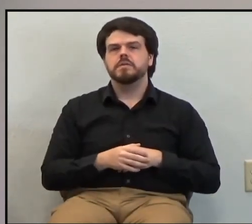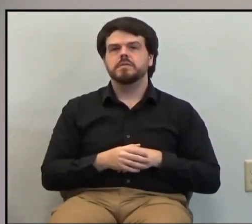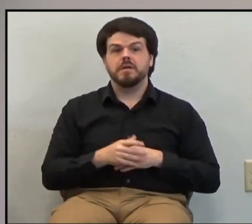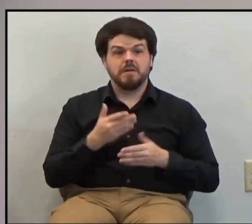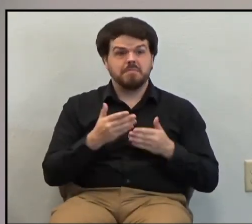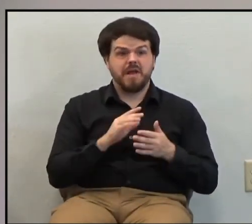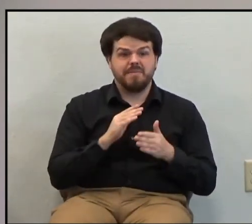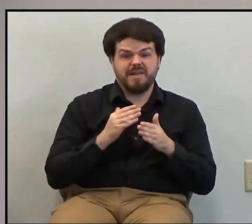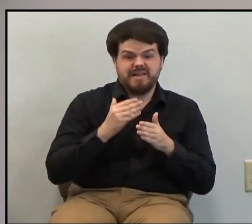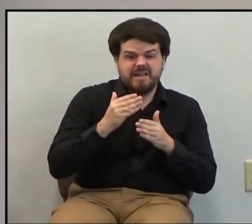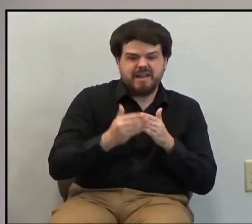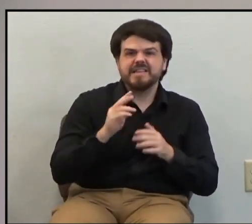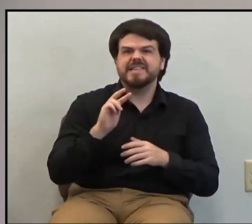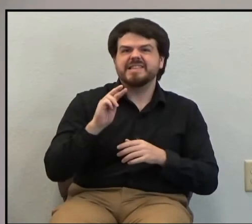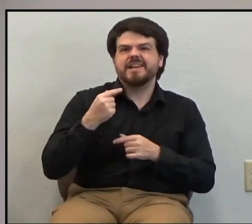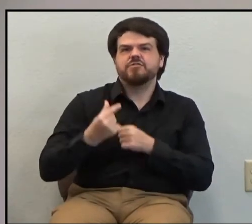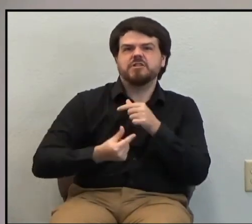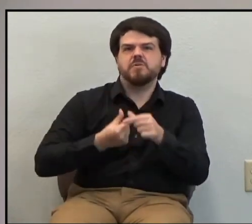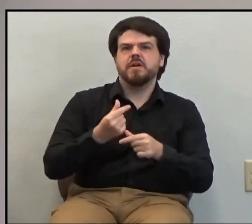end at the second generation